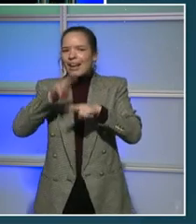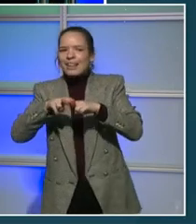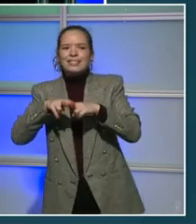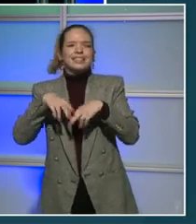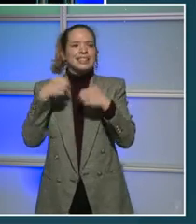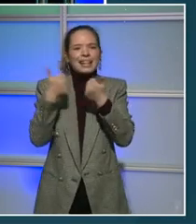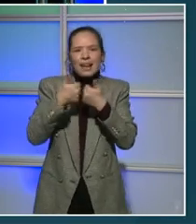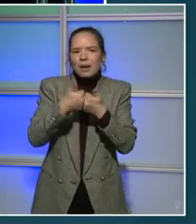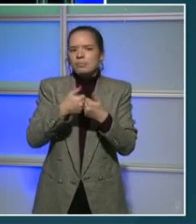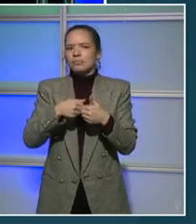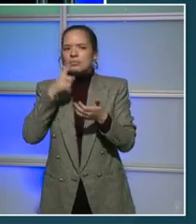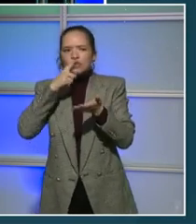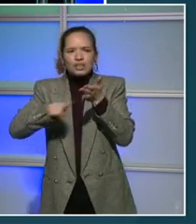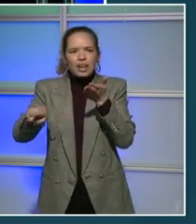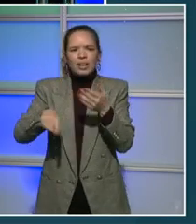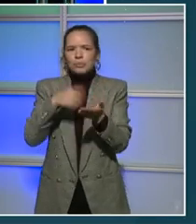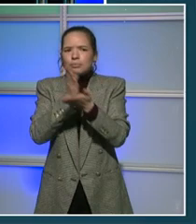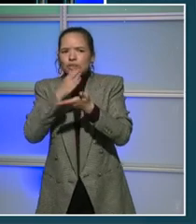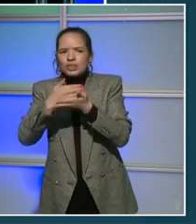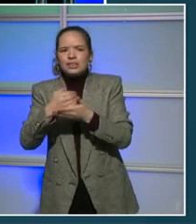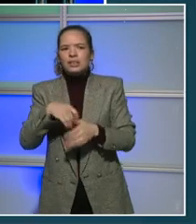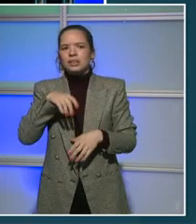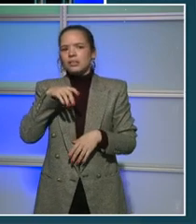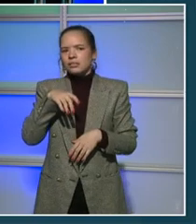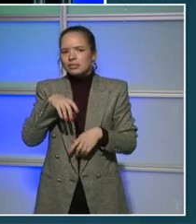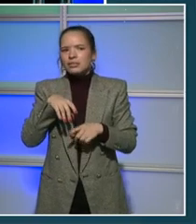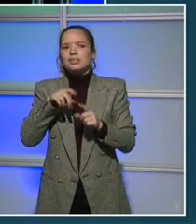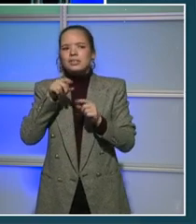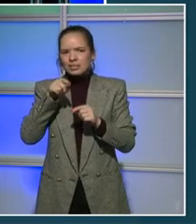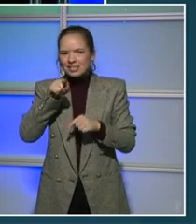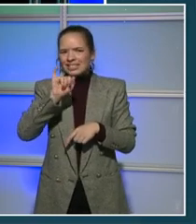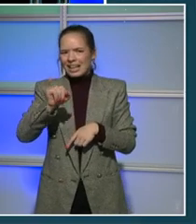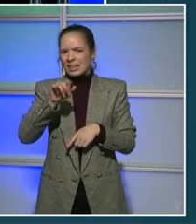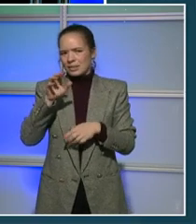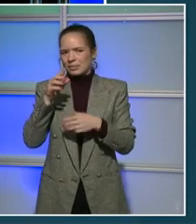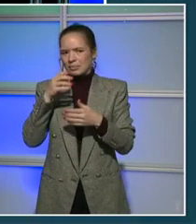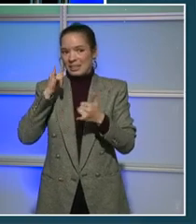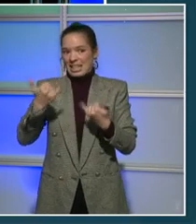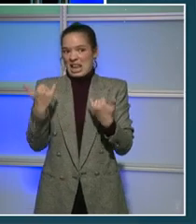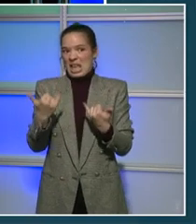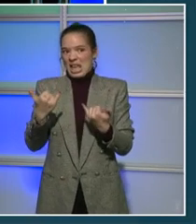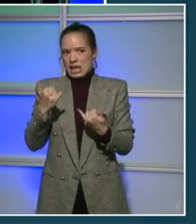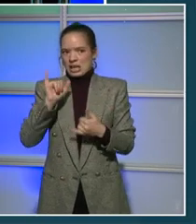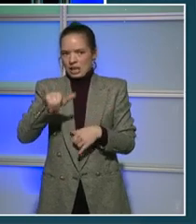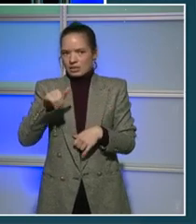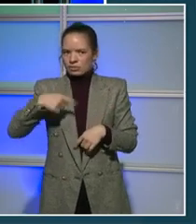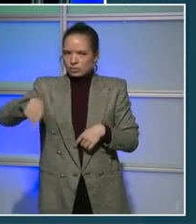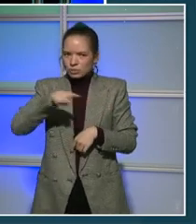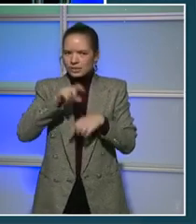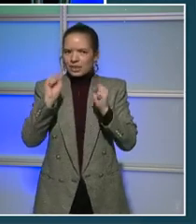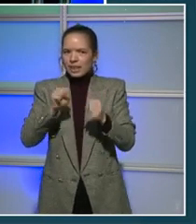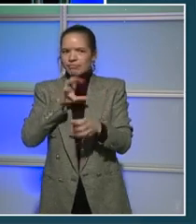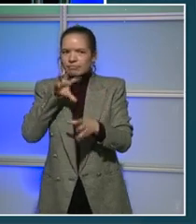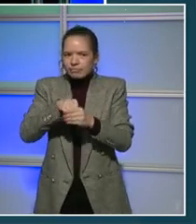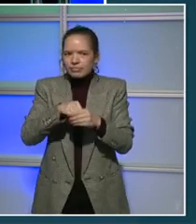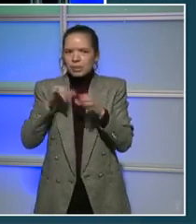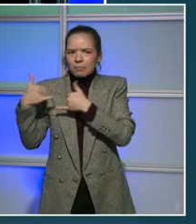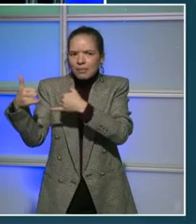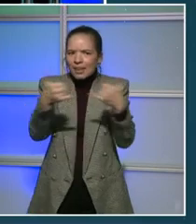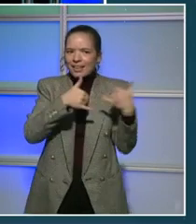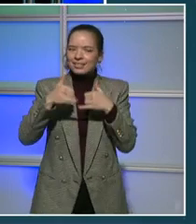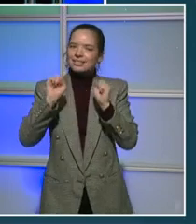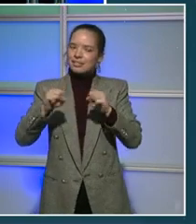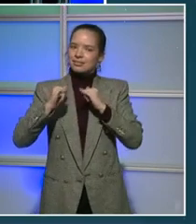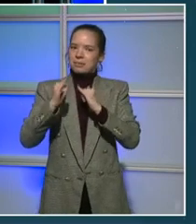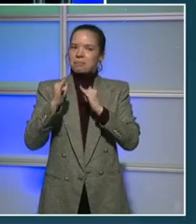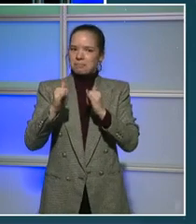budget.dc.gov now and click the play now button so you can start get ready to play the game with us. We are also honored to share that we